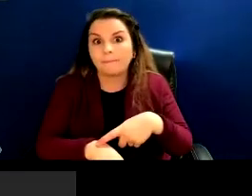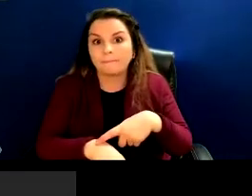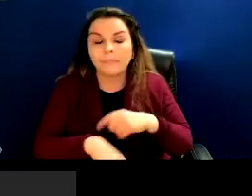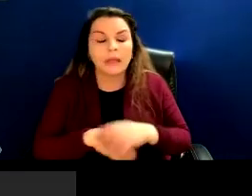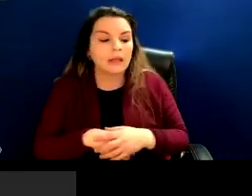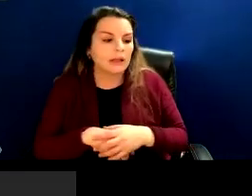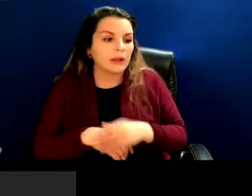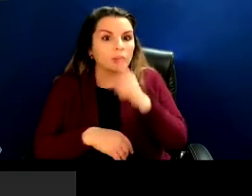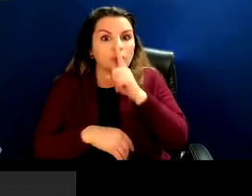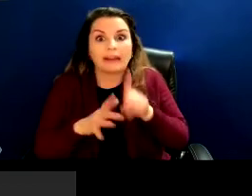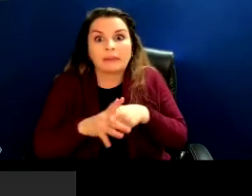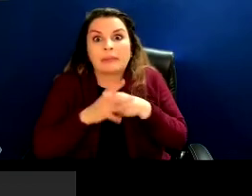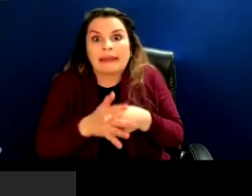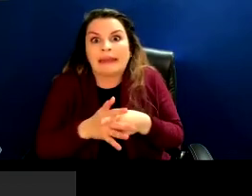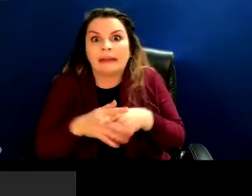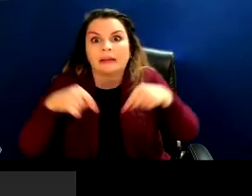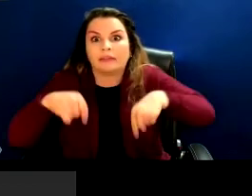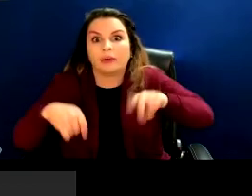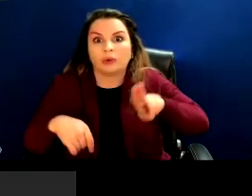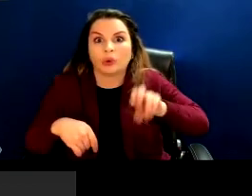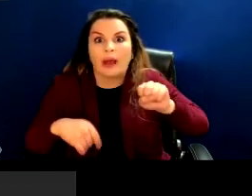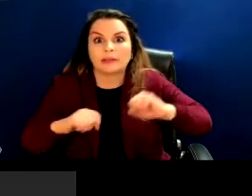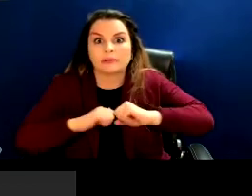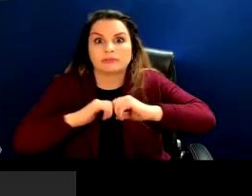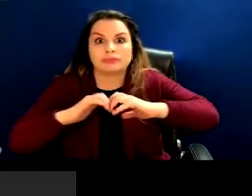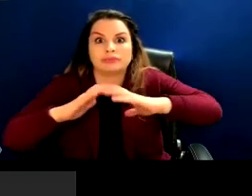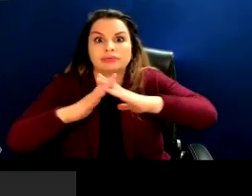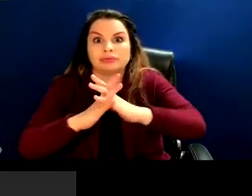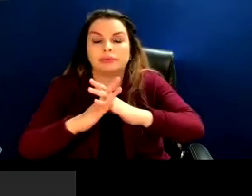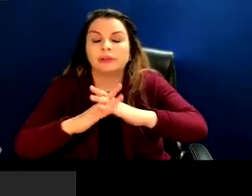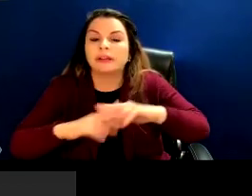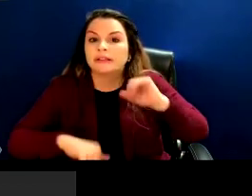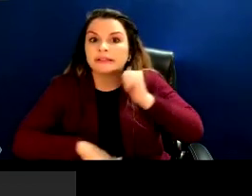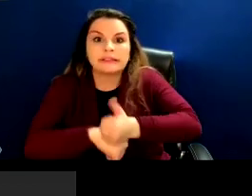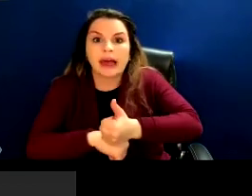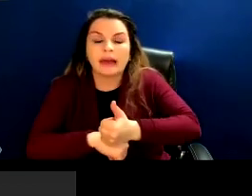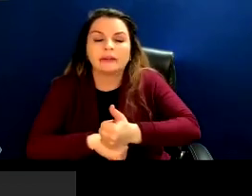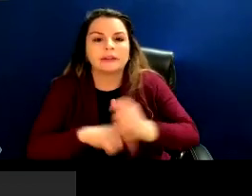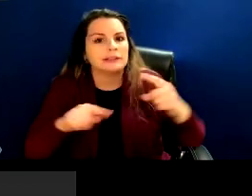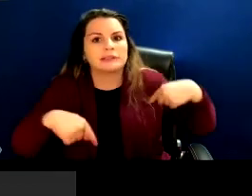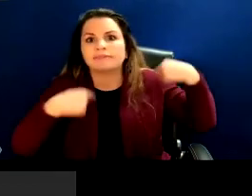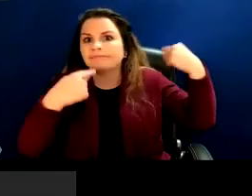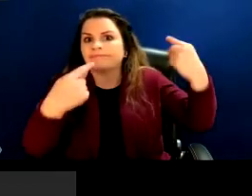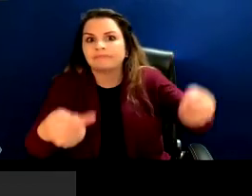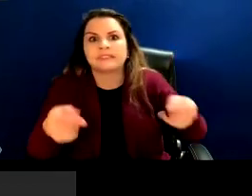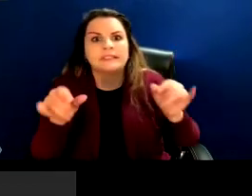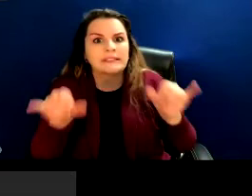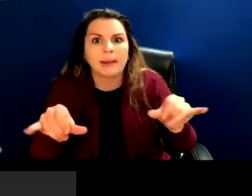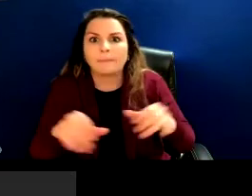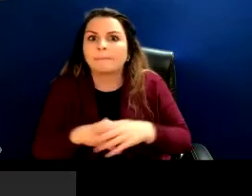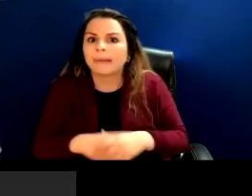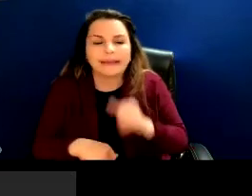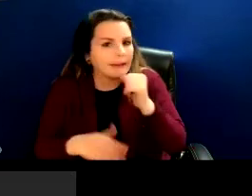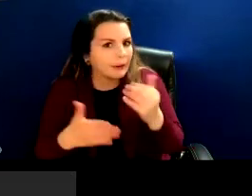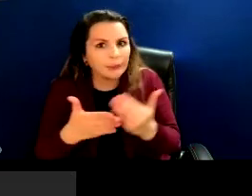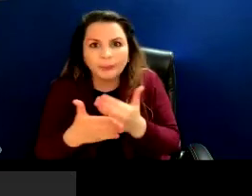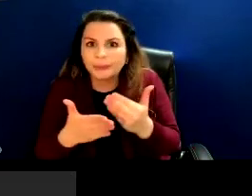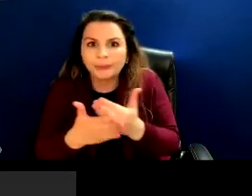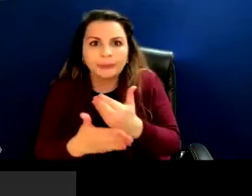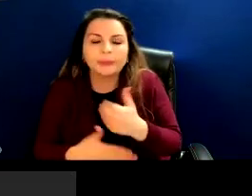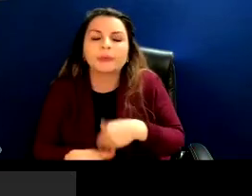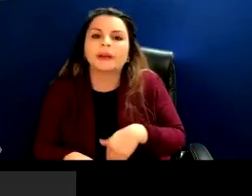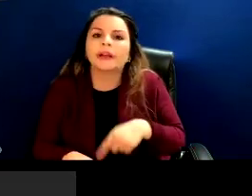Americas or the kind of, you know, early colonial period. You know, these